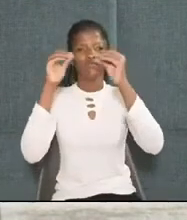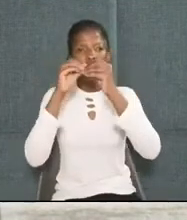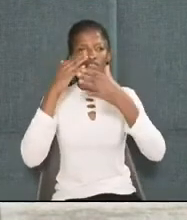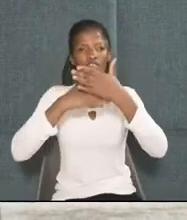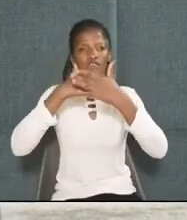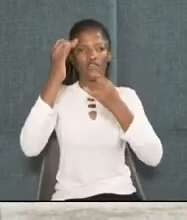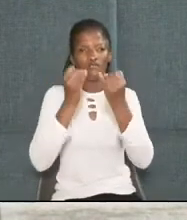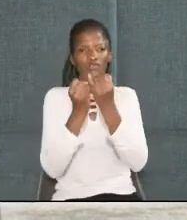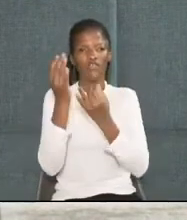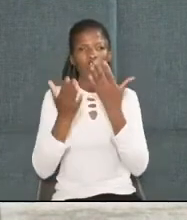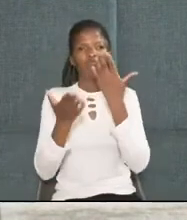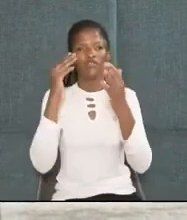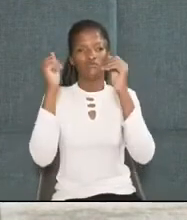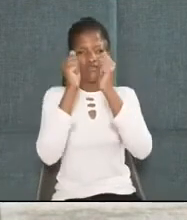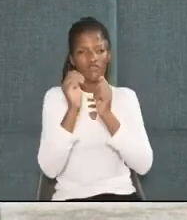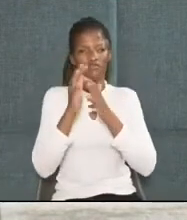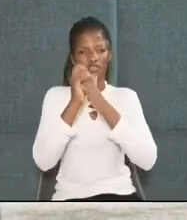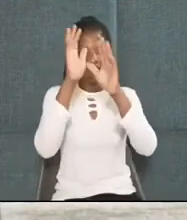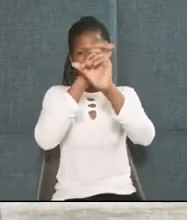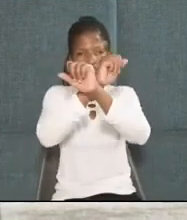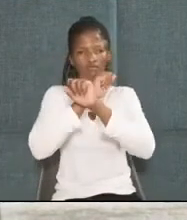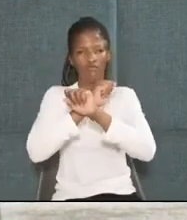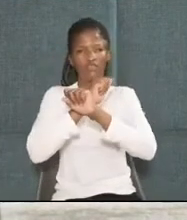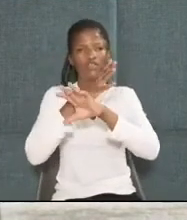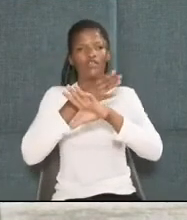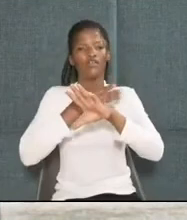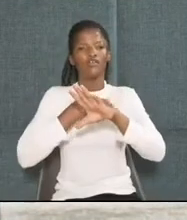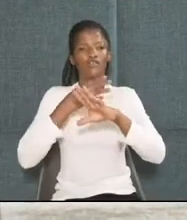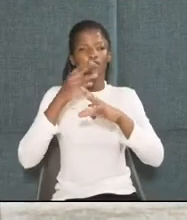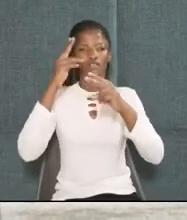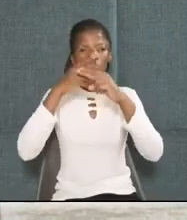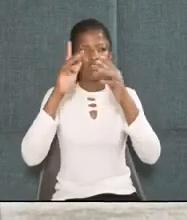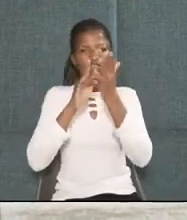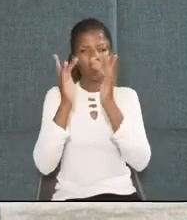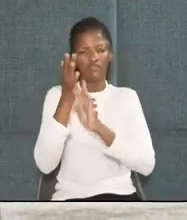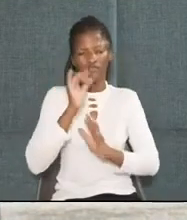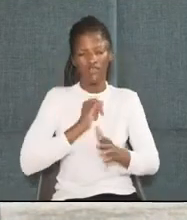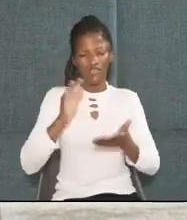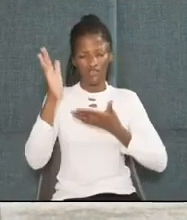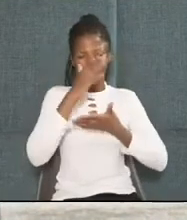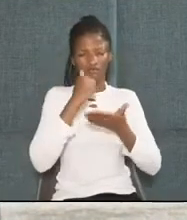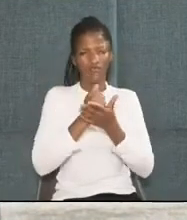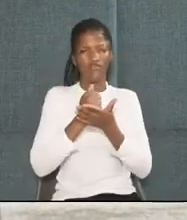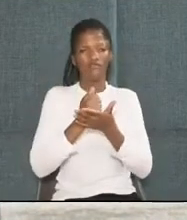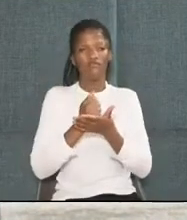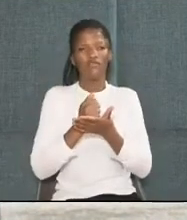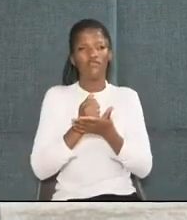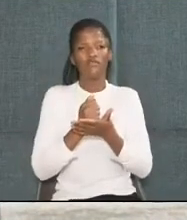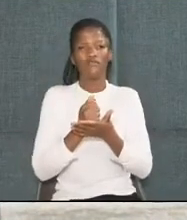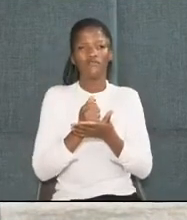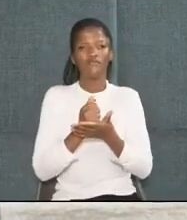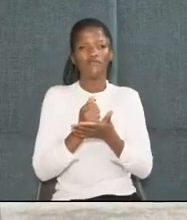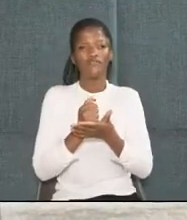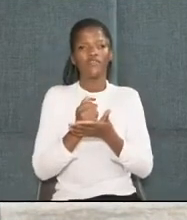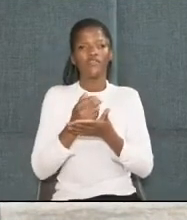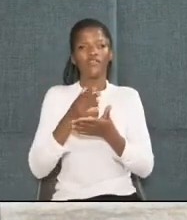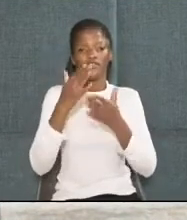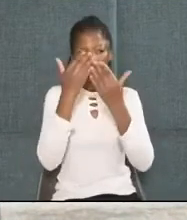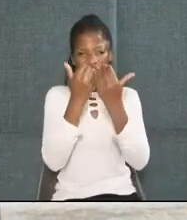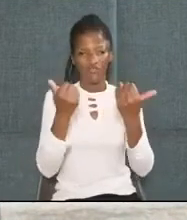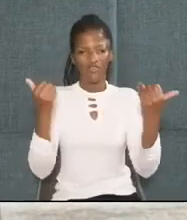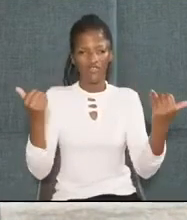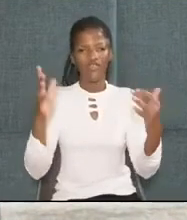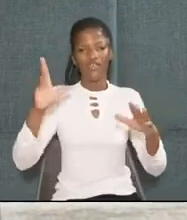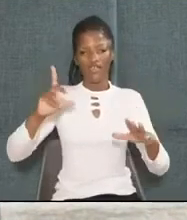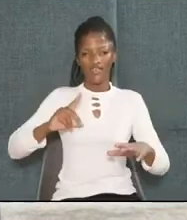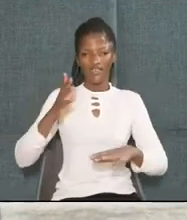sermon. May you be them, guide them, protect them, heal them. For it is in Jesus' name I pray. Amen. Boys and girls, ladies